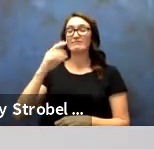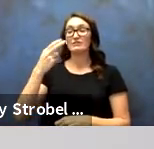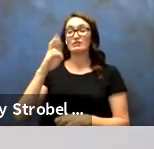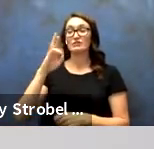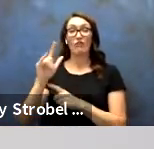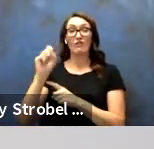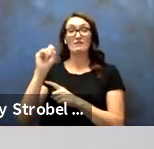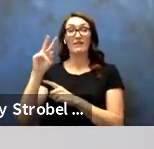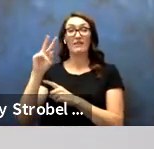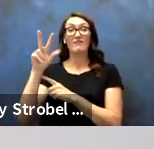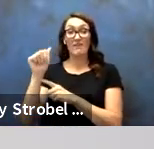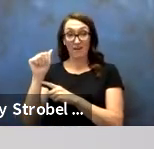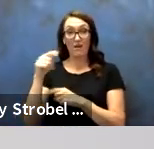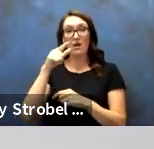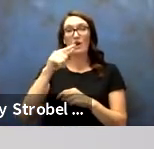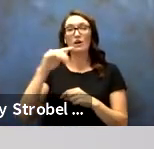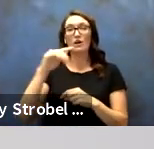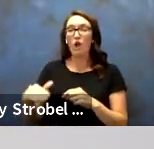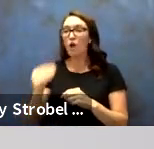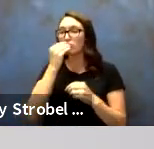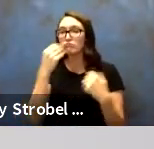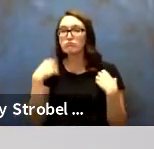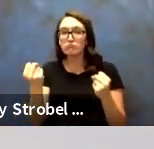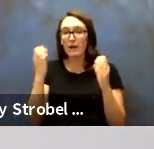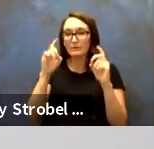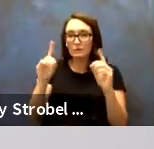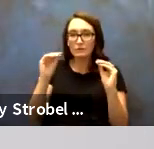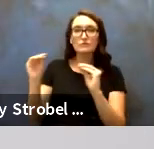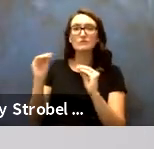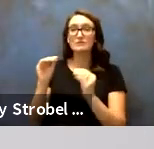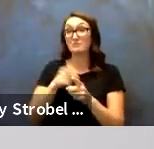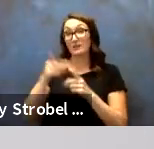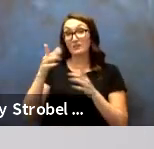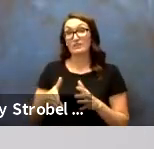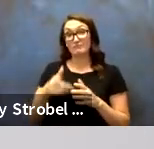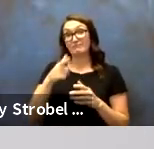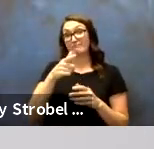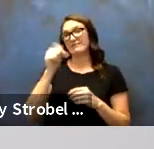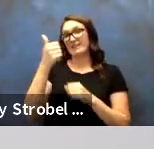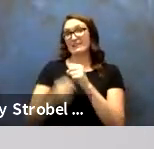Cheryl Silva, Child Nutrition Education Specialist, 10 years.